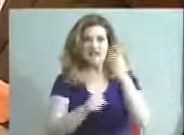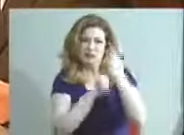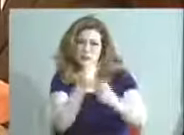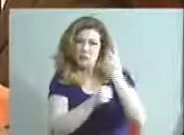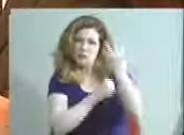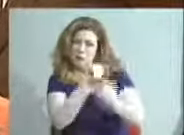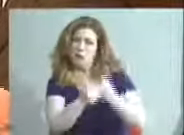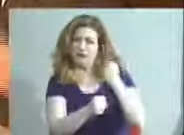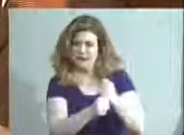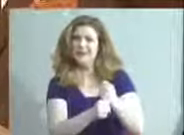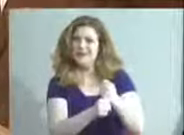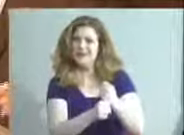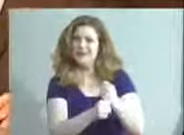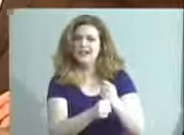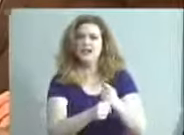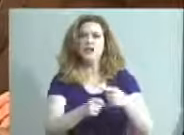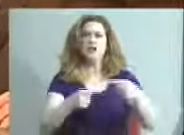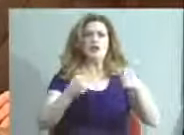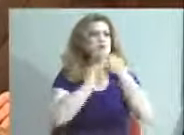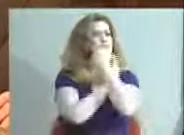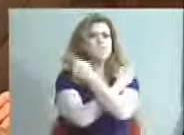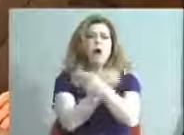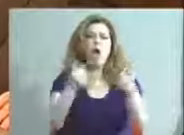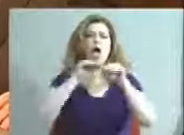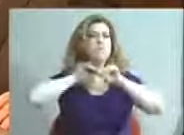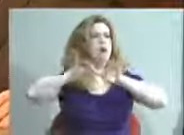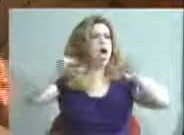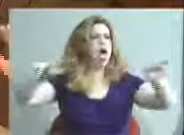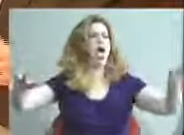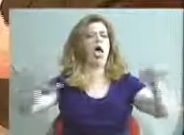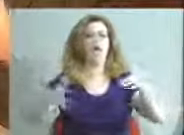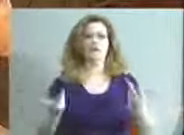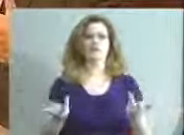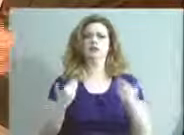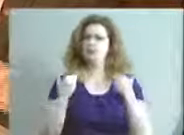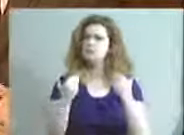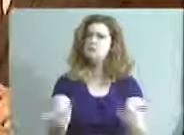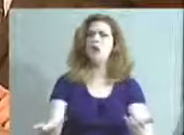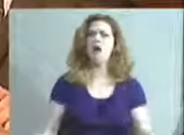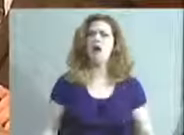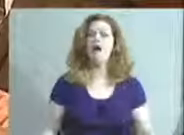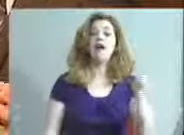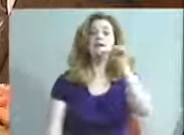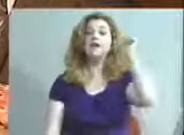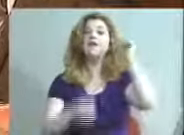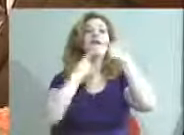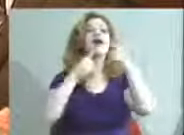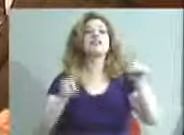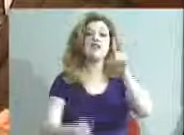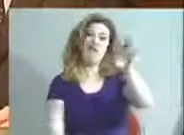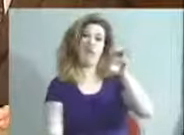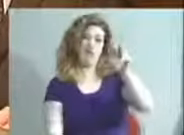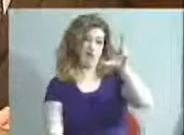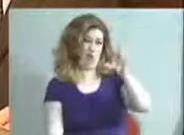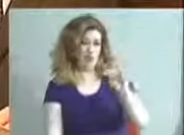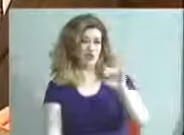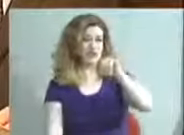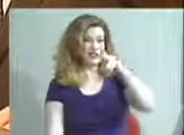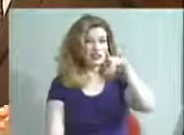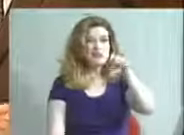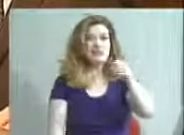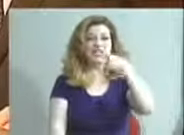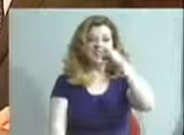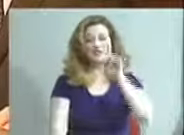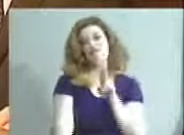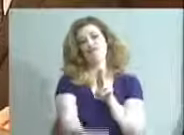years degree. So please spread that message wide and far. And yesterday, as I mentioned, we announced it. We had 130 JCPS